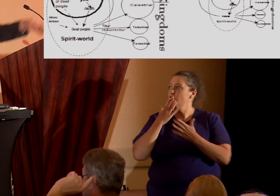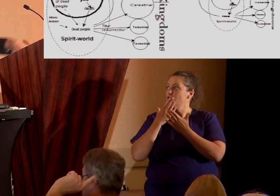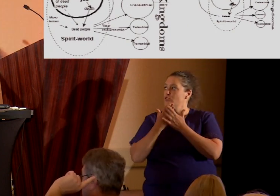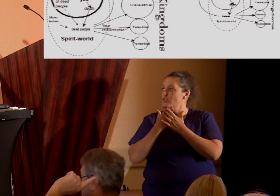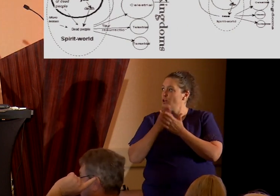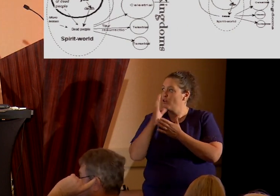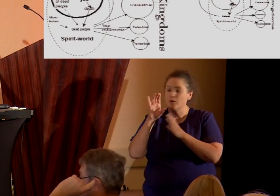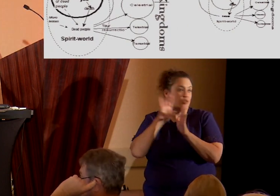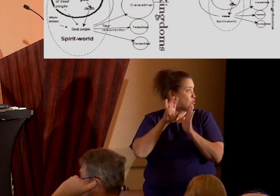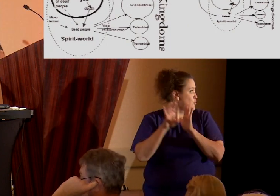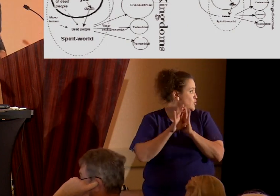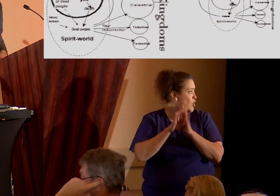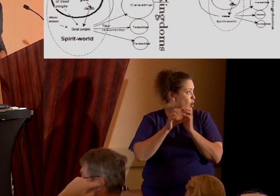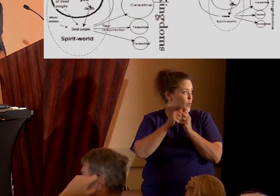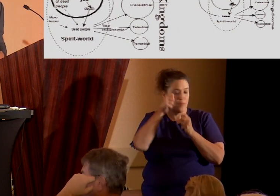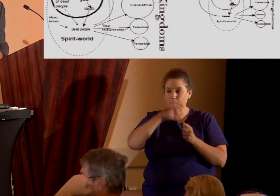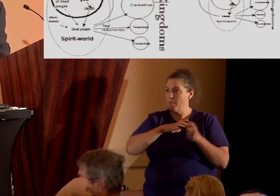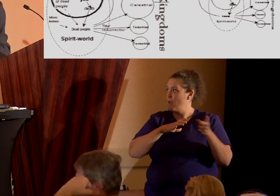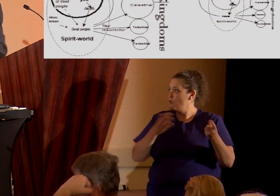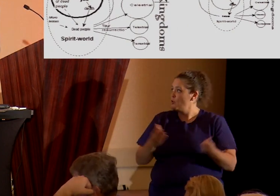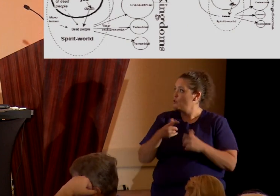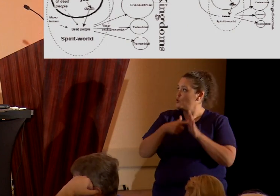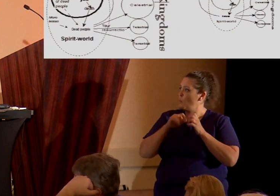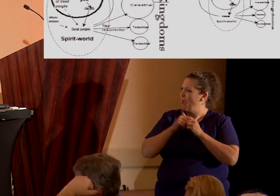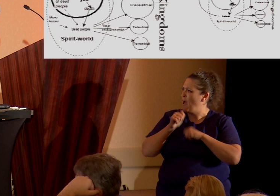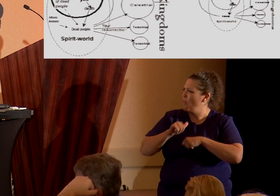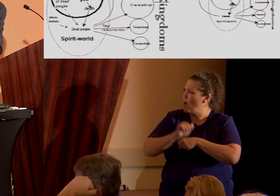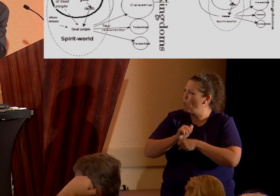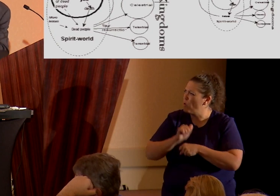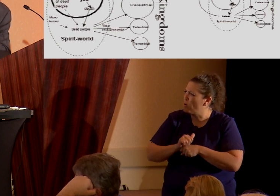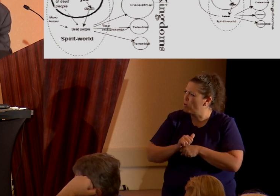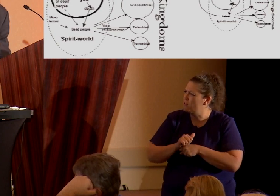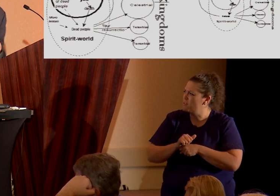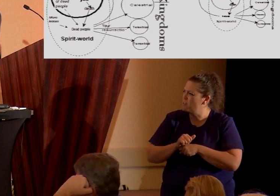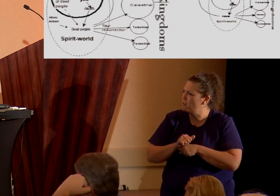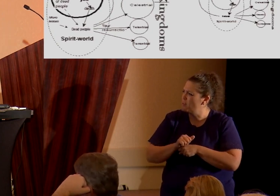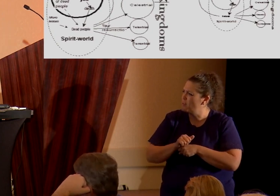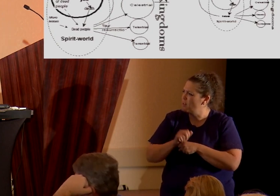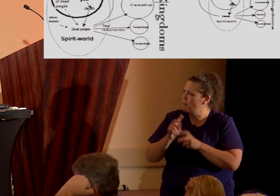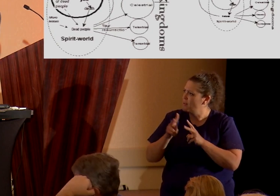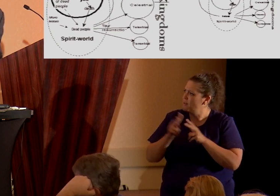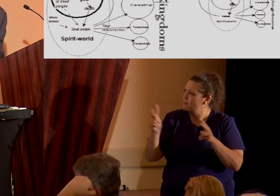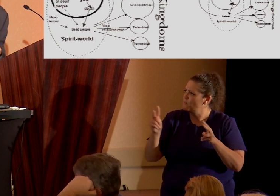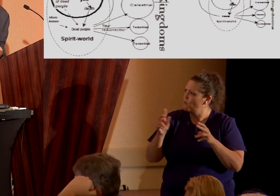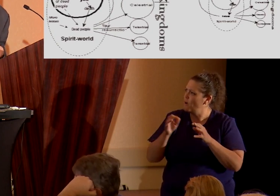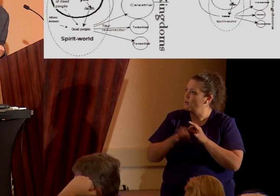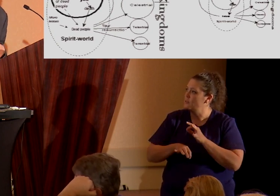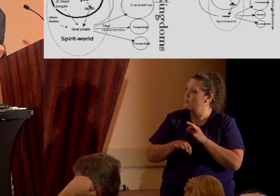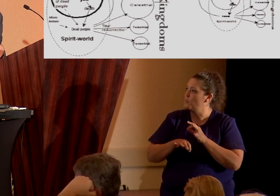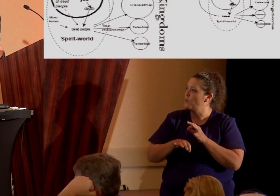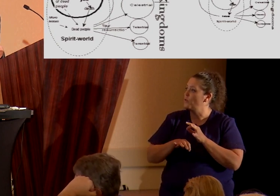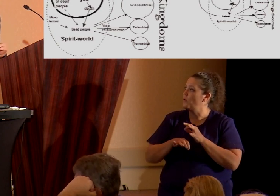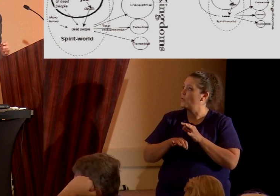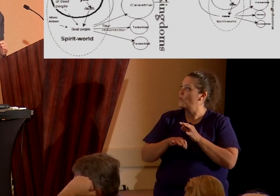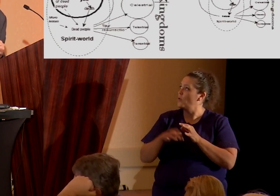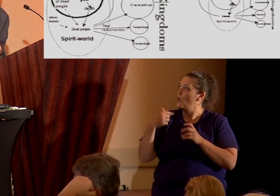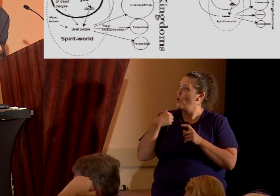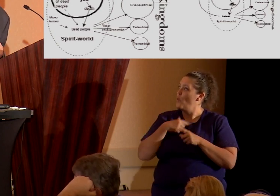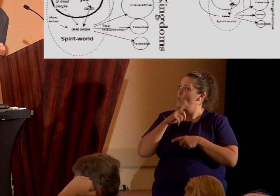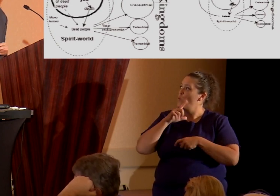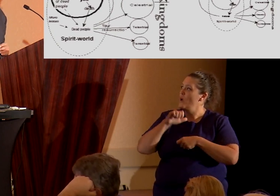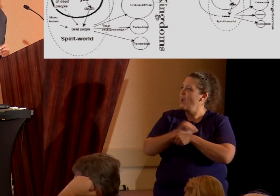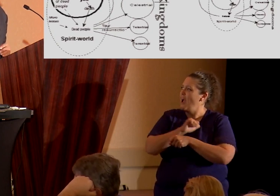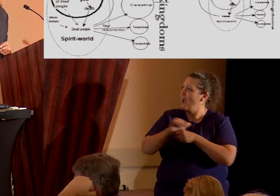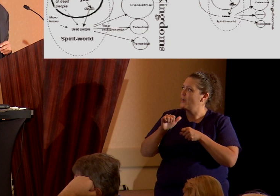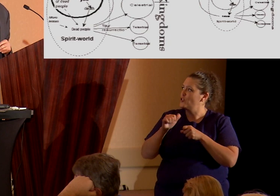in our audience with us, showing how it works. Okay, it's very simple, really. Very simple. Here's earth, here's where we live. We actually came before